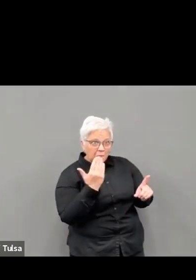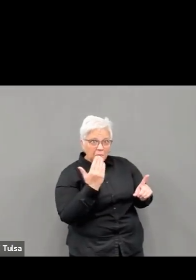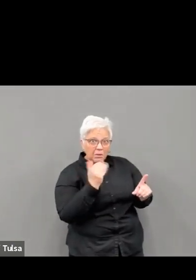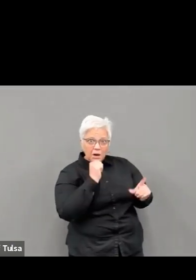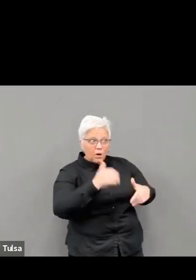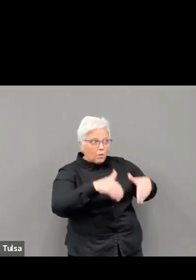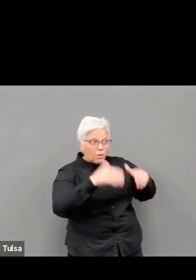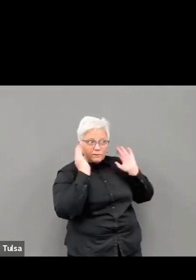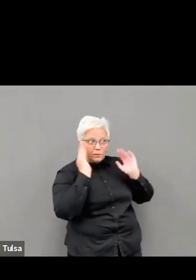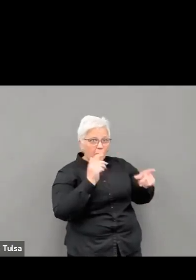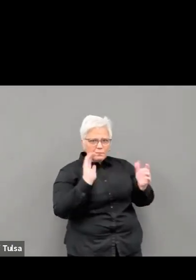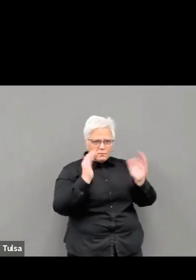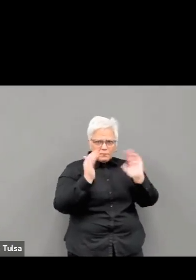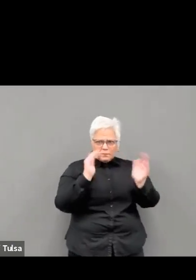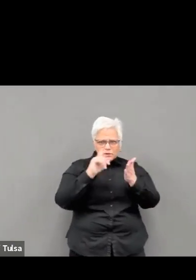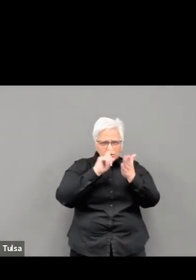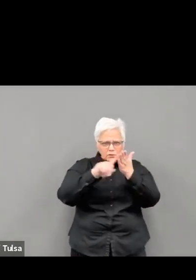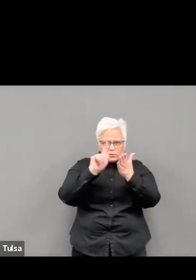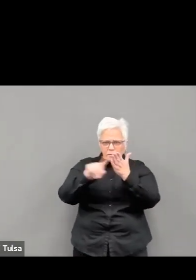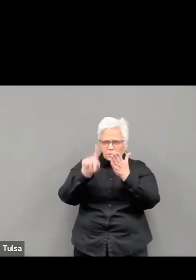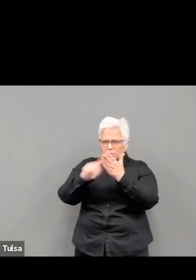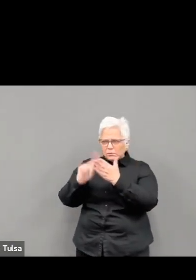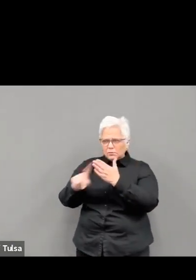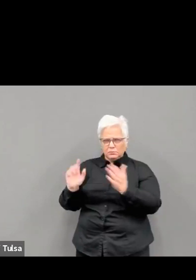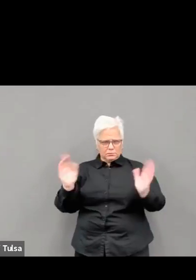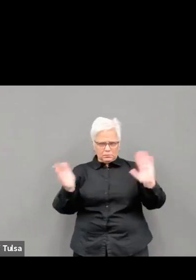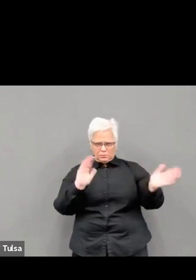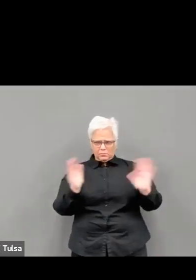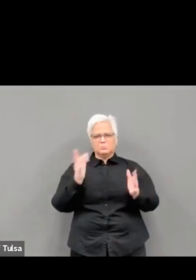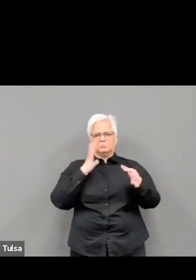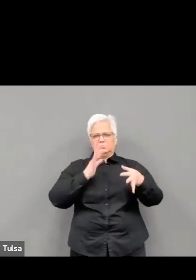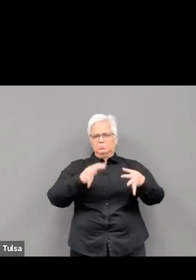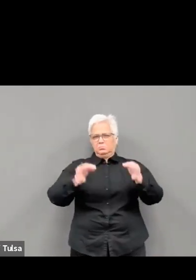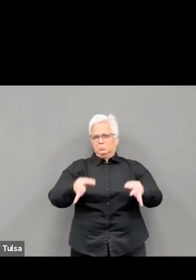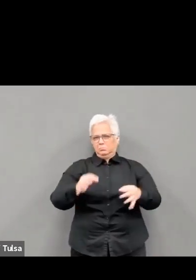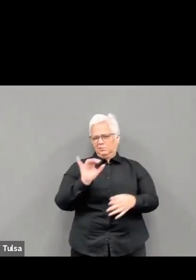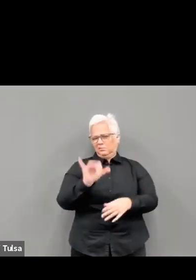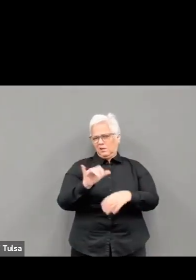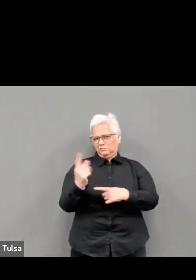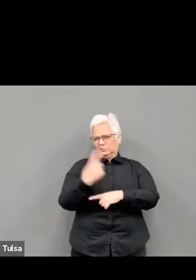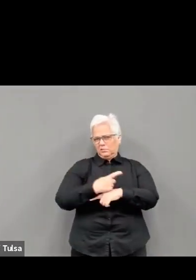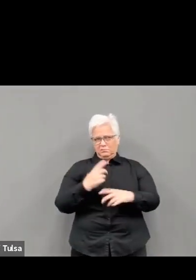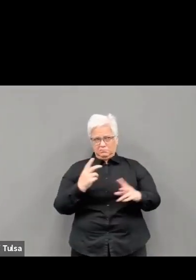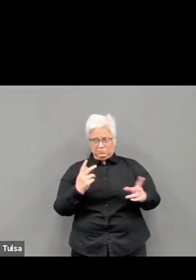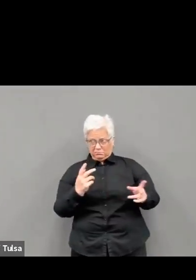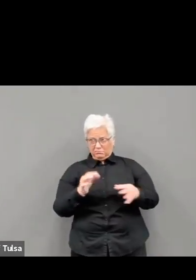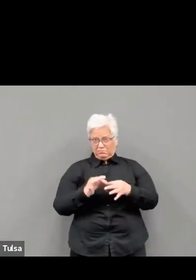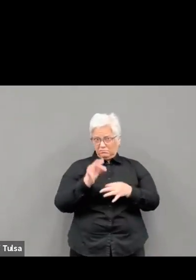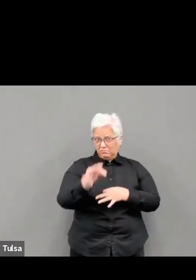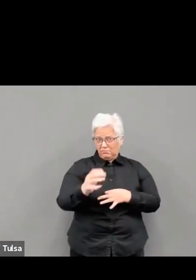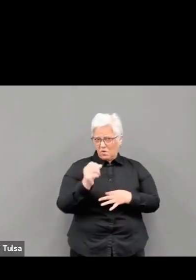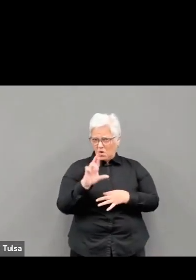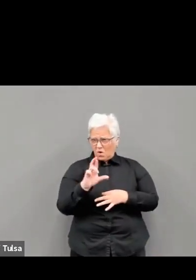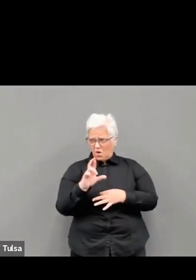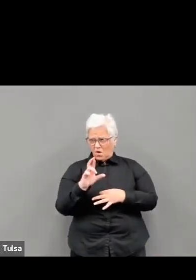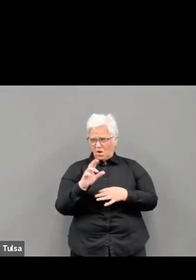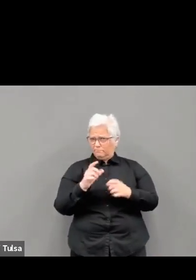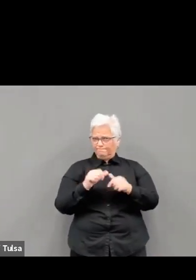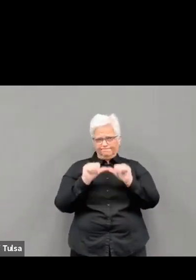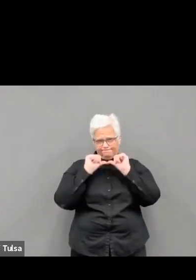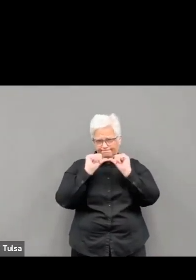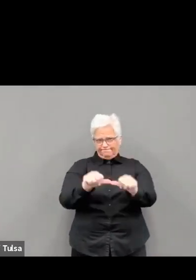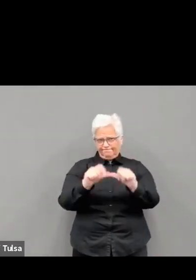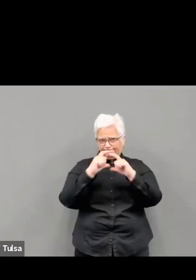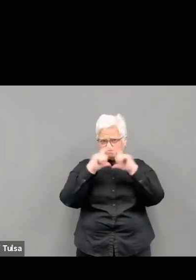Our evaluation of our local regulations will be day by day, not month by month. And as soon as those